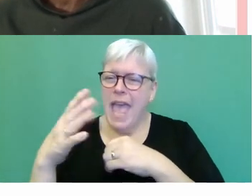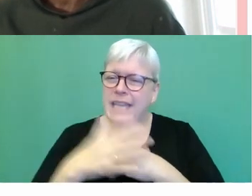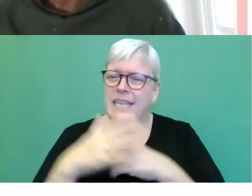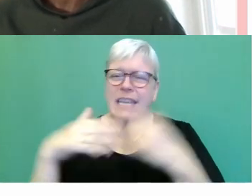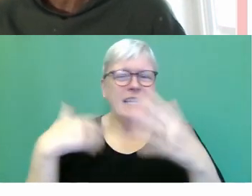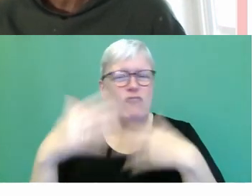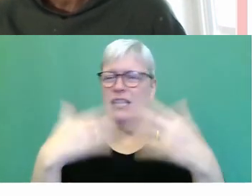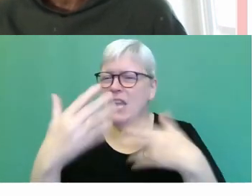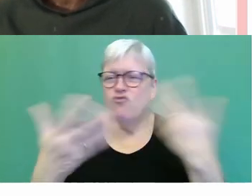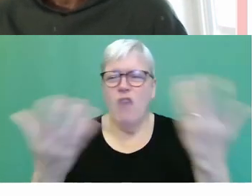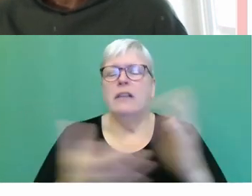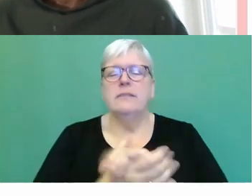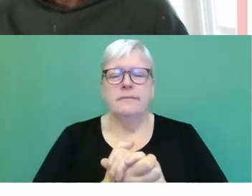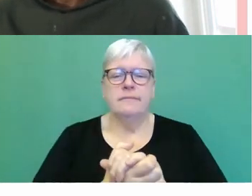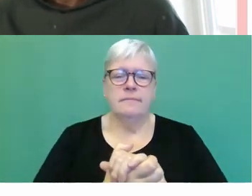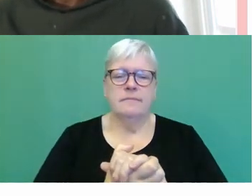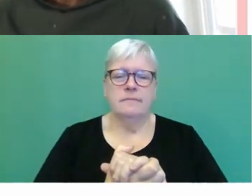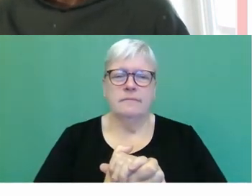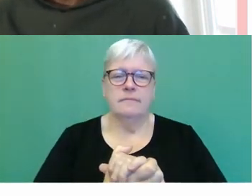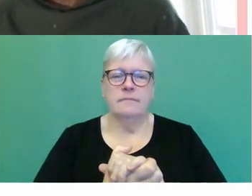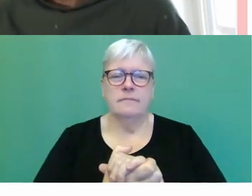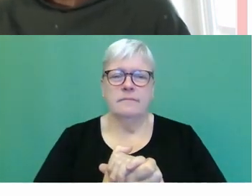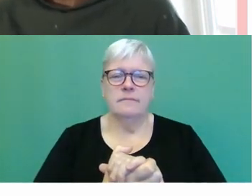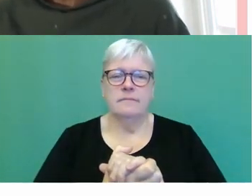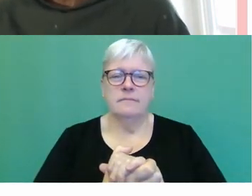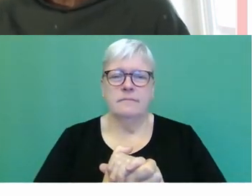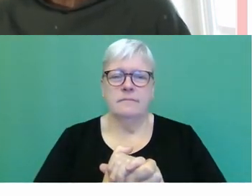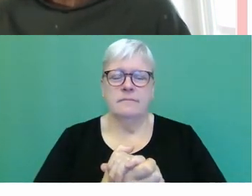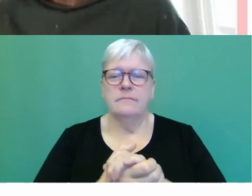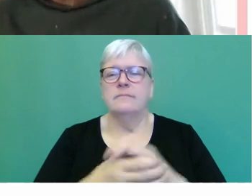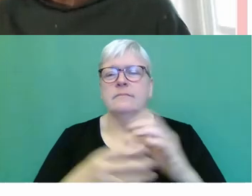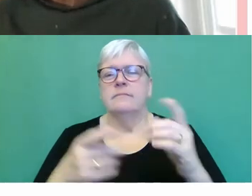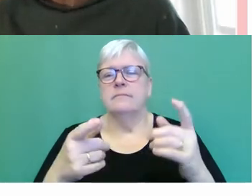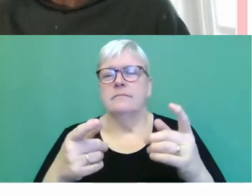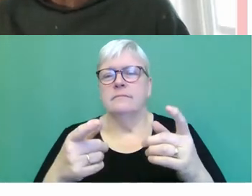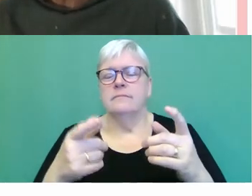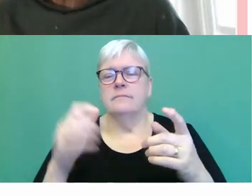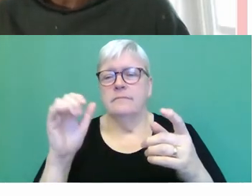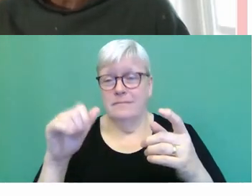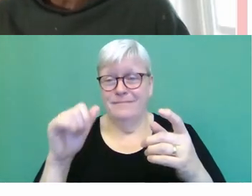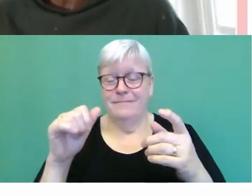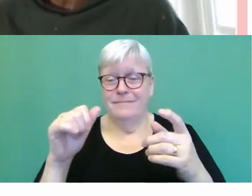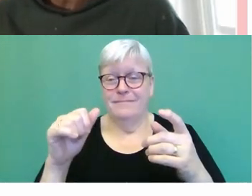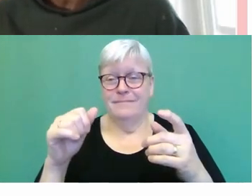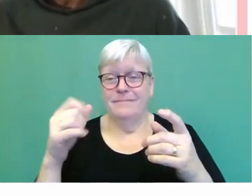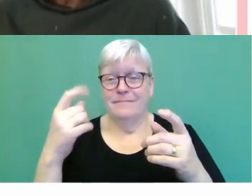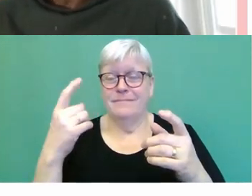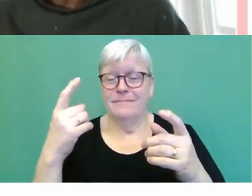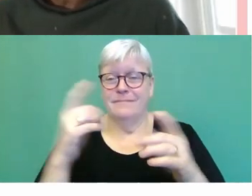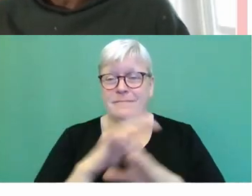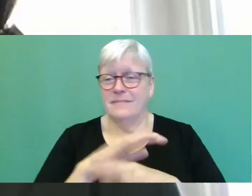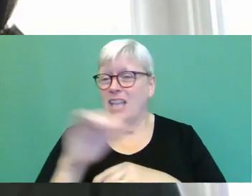dynamic. Yeah. But that's... you see, yeah, yeah. I mean, I think the thing is, it's not either or.